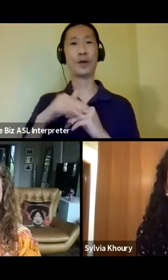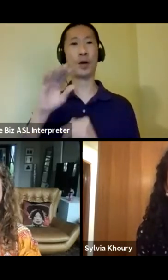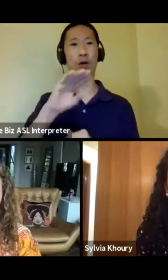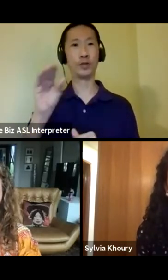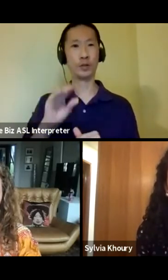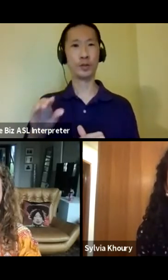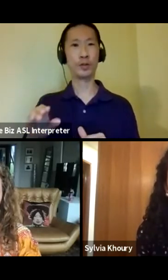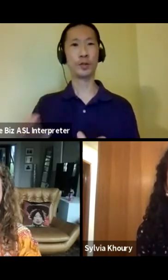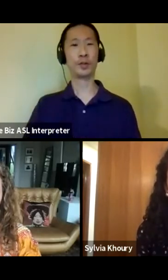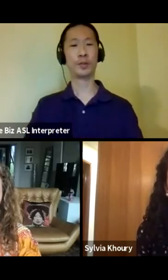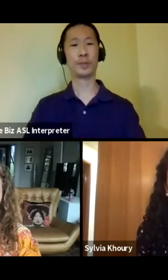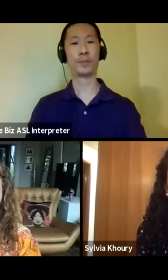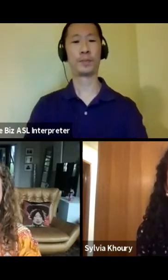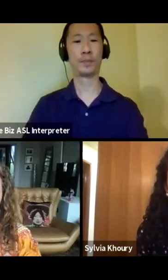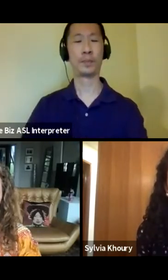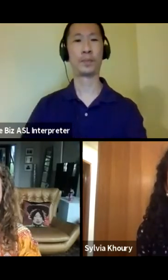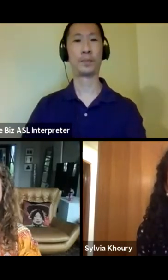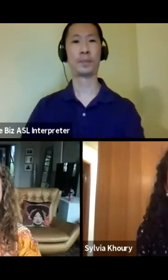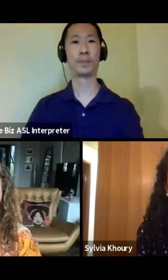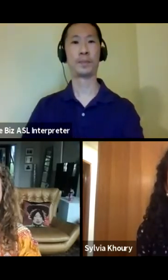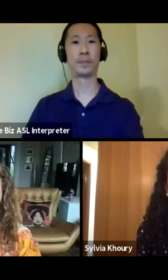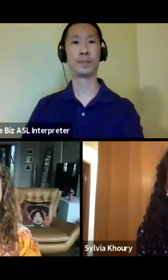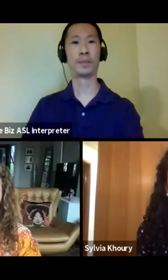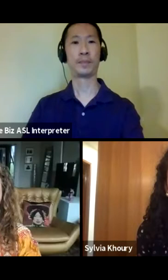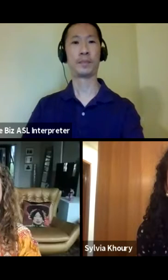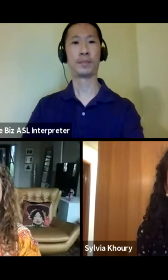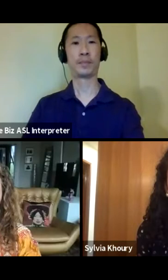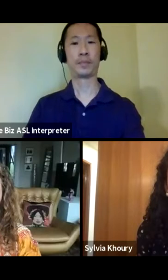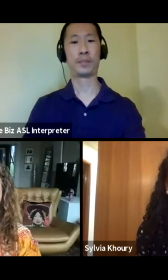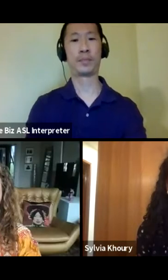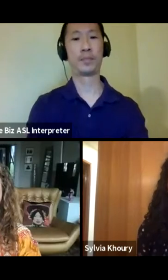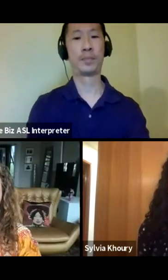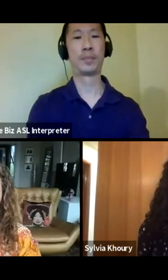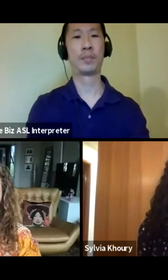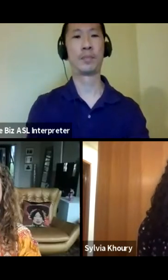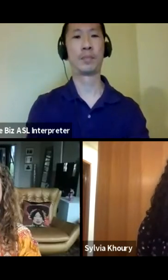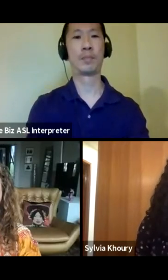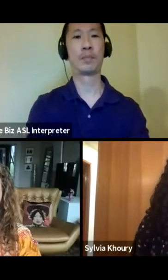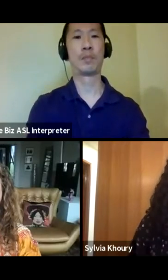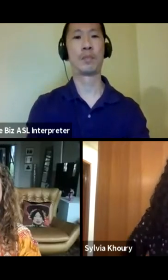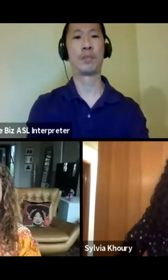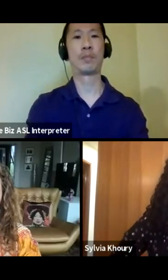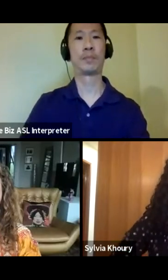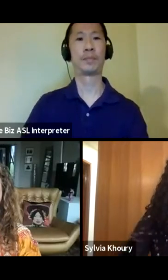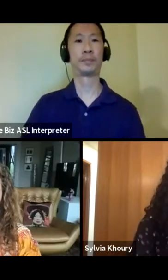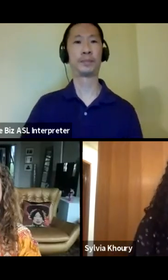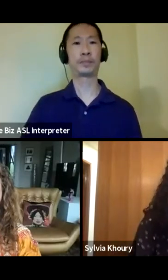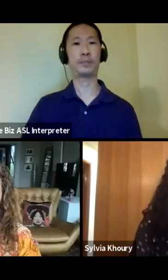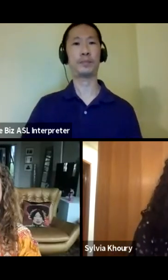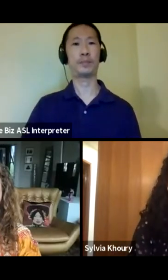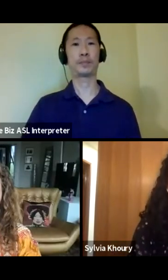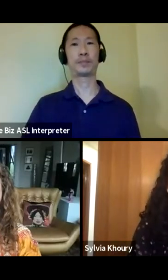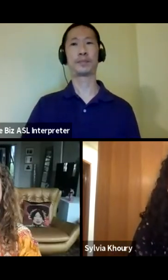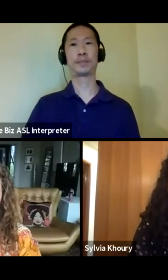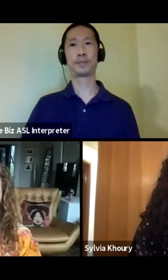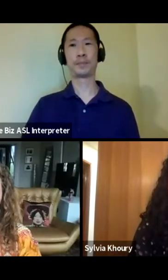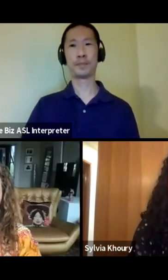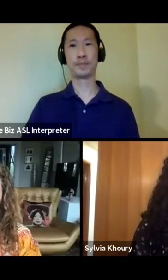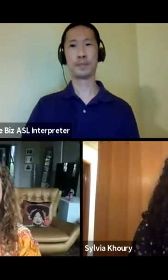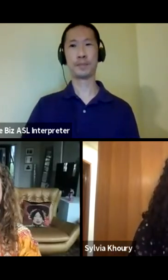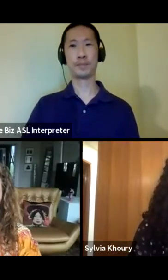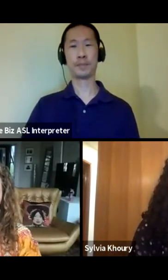in the greater internet world my name is nabra nelson i am the director of arts engagement at seattle rep